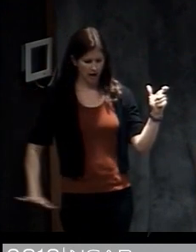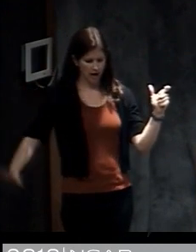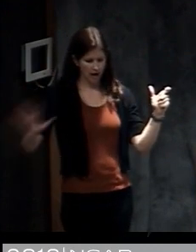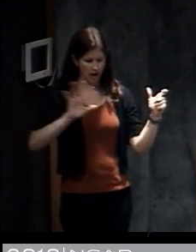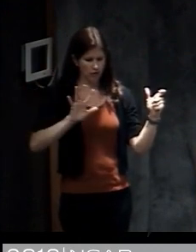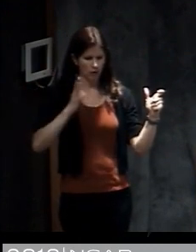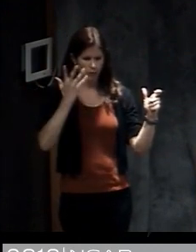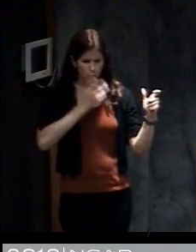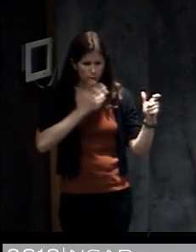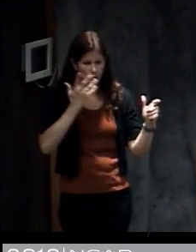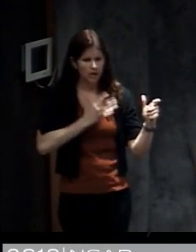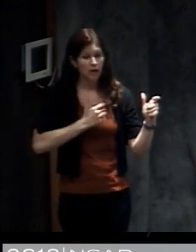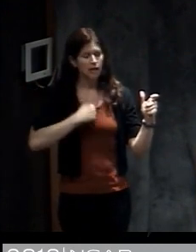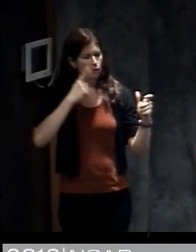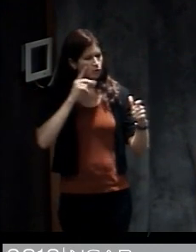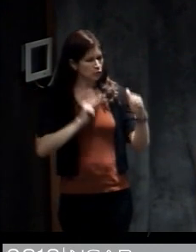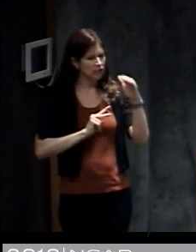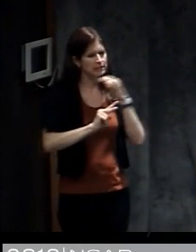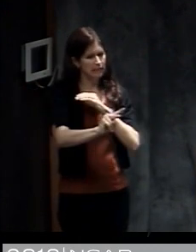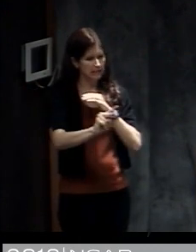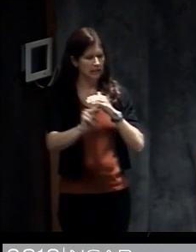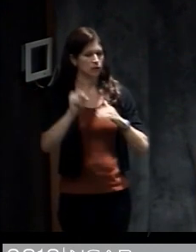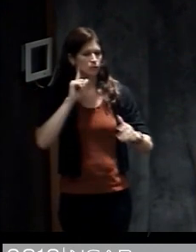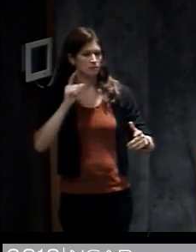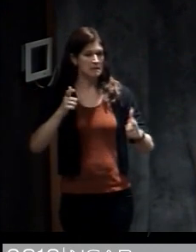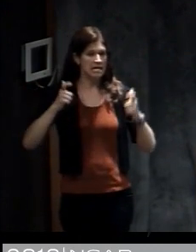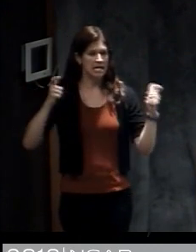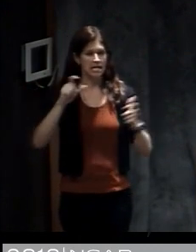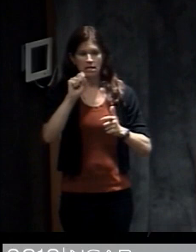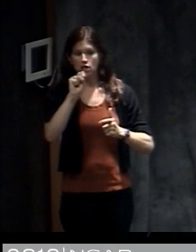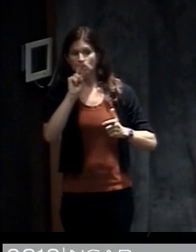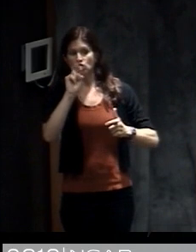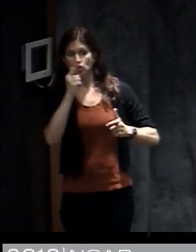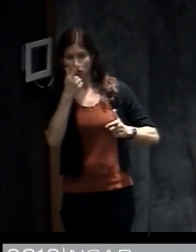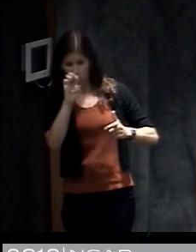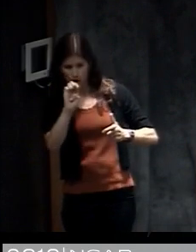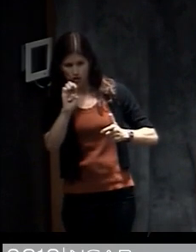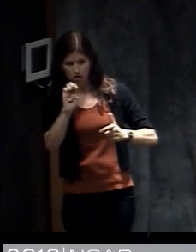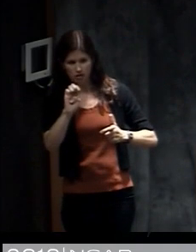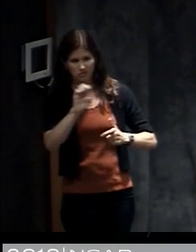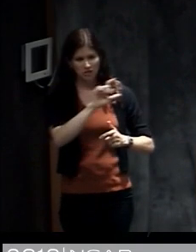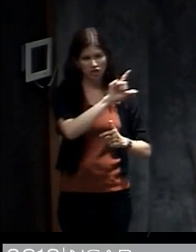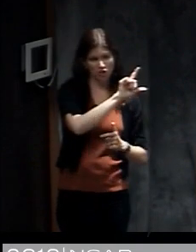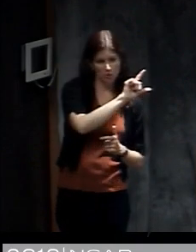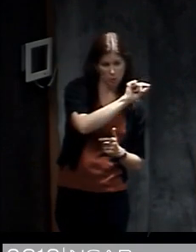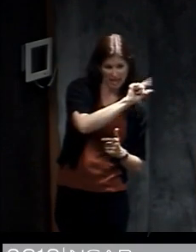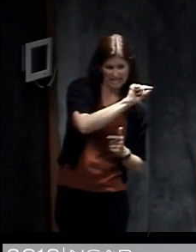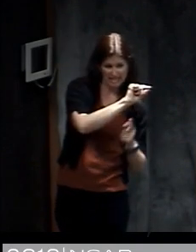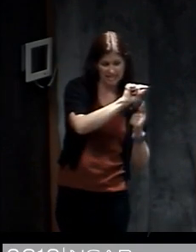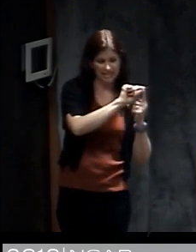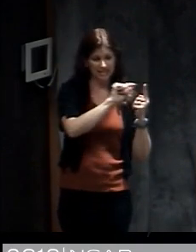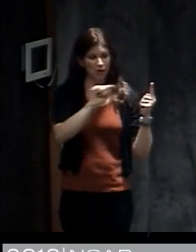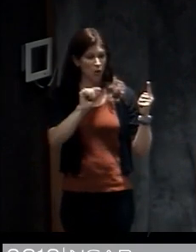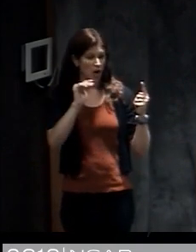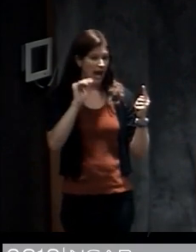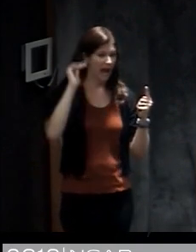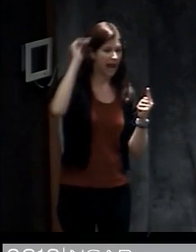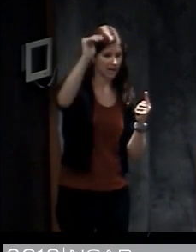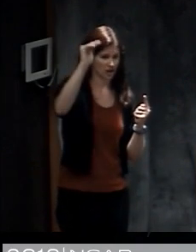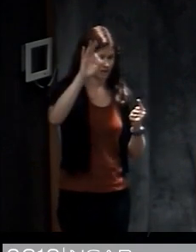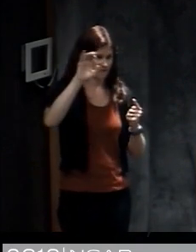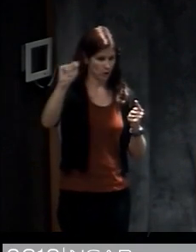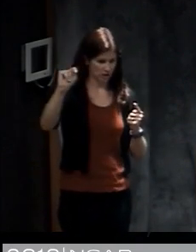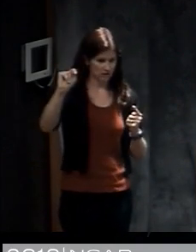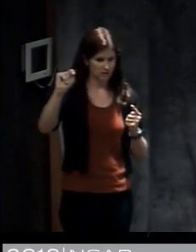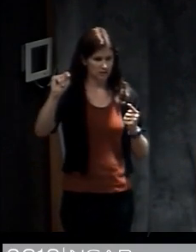it was predicted to produce a very large storm surge. So it was predicted to produce a 20-foot or higher storm surge in the